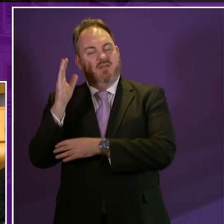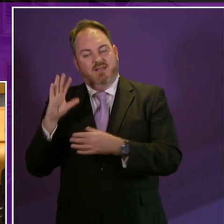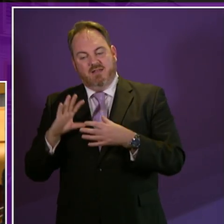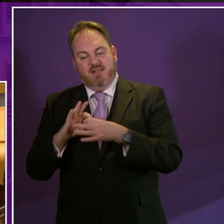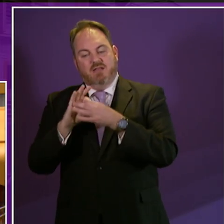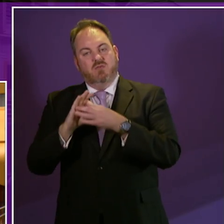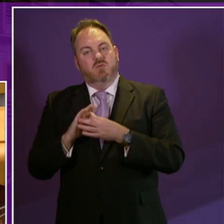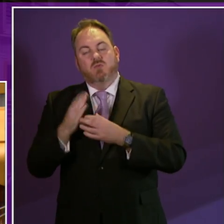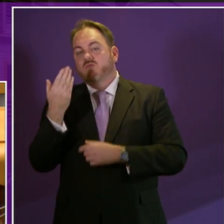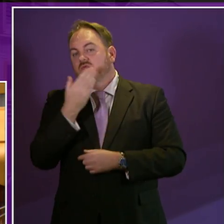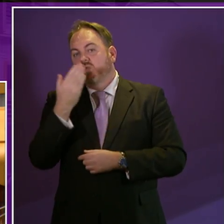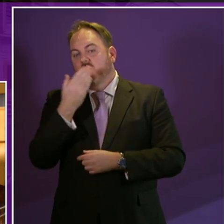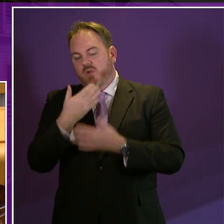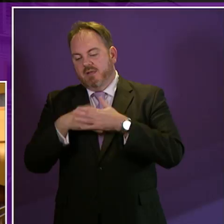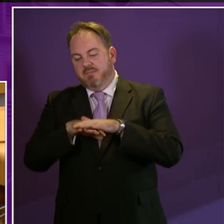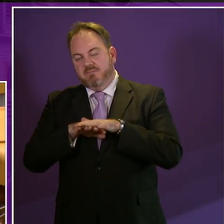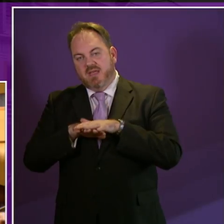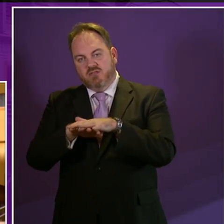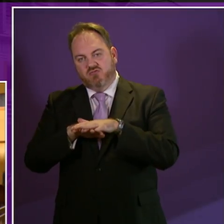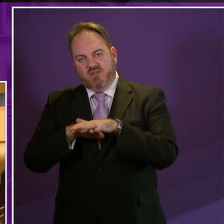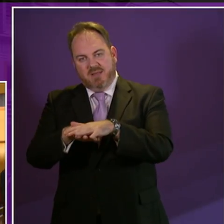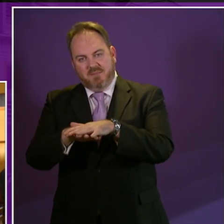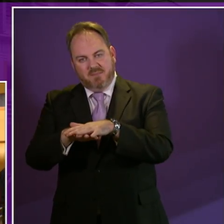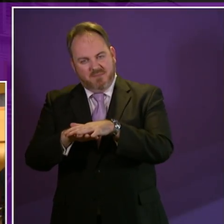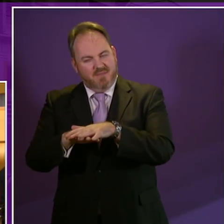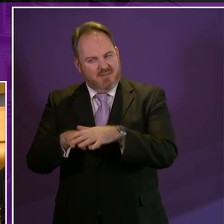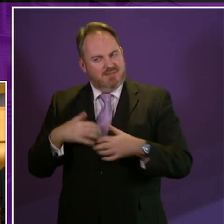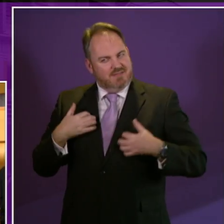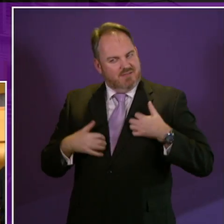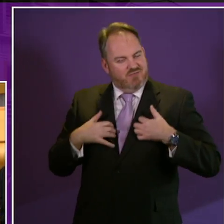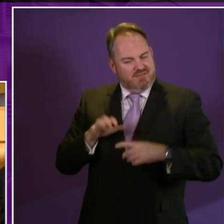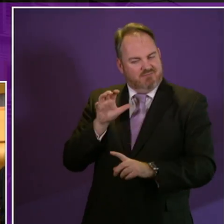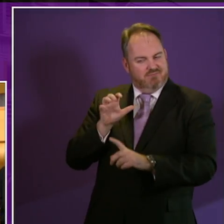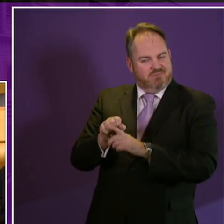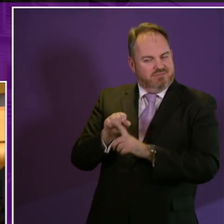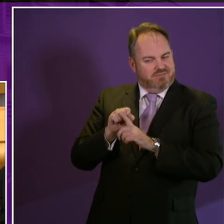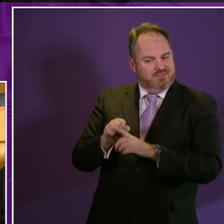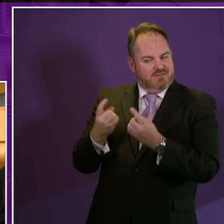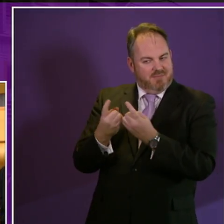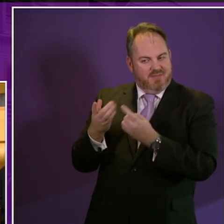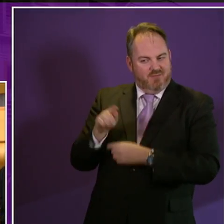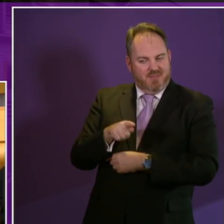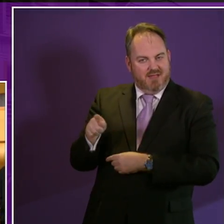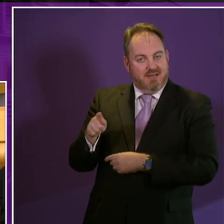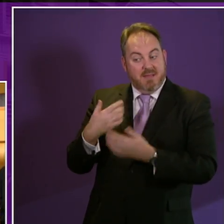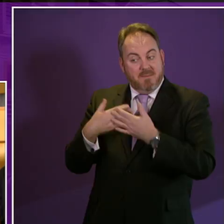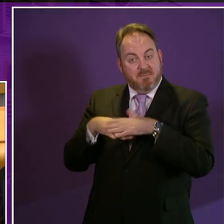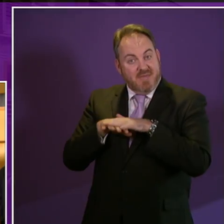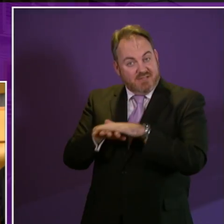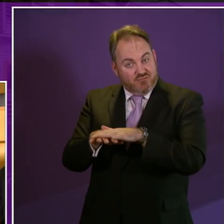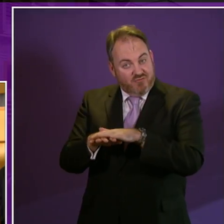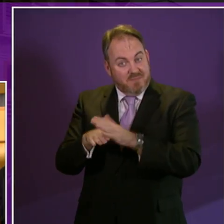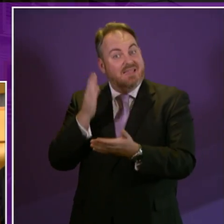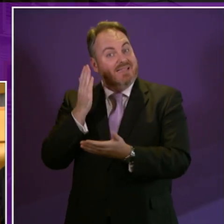at school. And the clear message that came out of that was that mainstreaming doesn't mean inclusion.